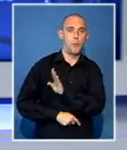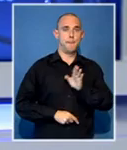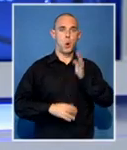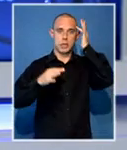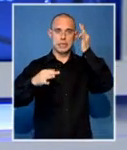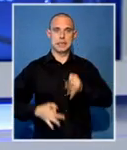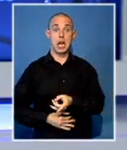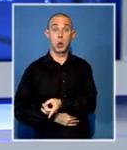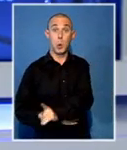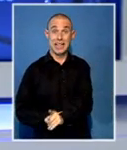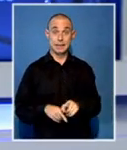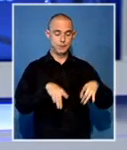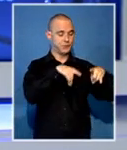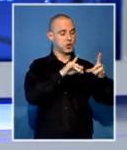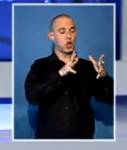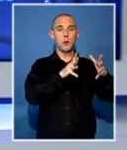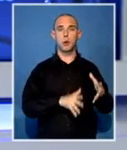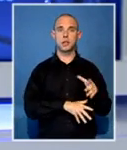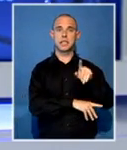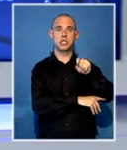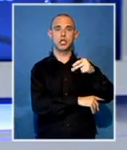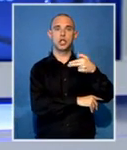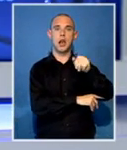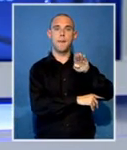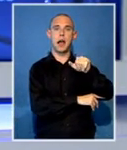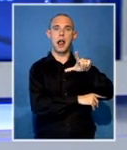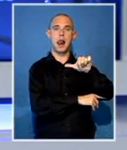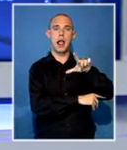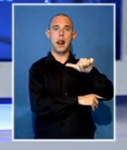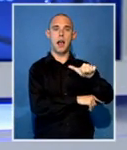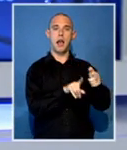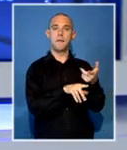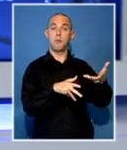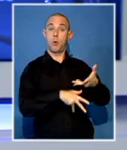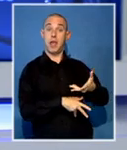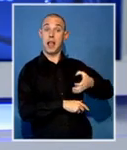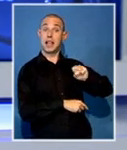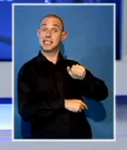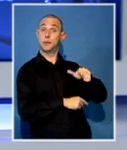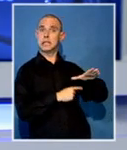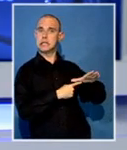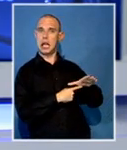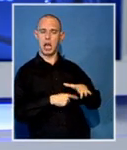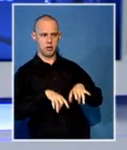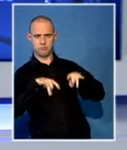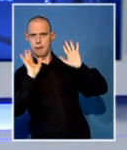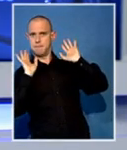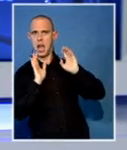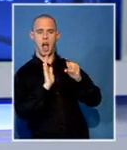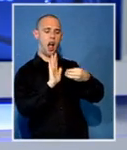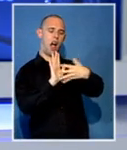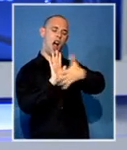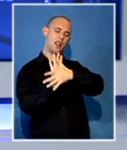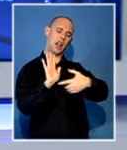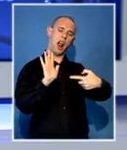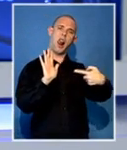Meanwhile, SABC board chair Zandile Shabalala has distanced herself from an article in a weekly publication headlined Cloudy